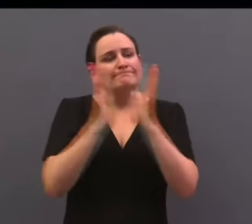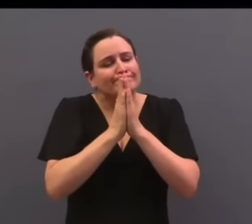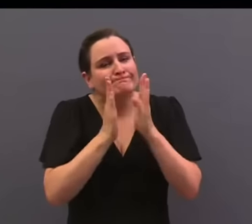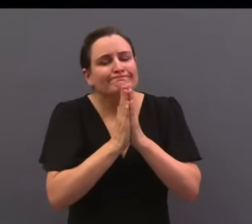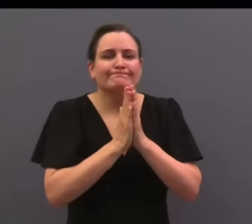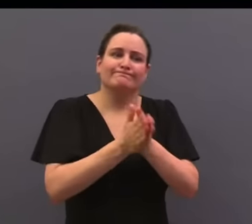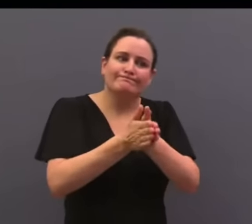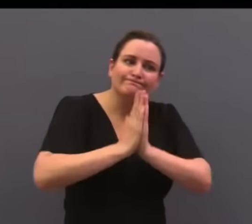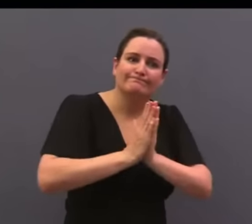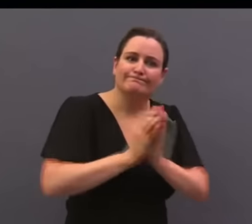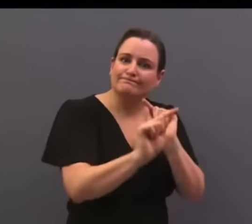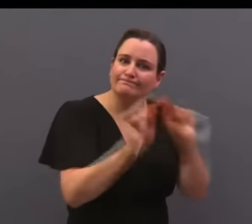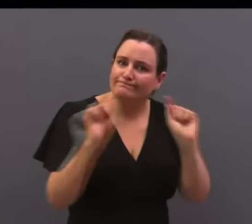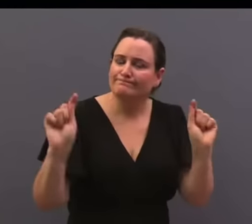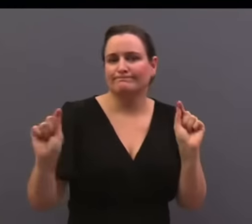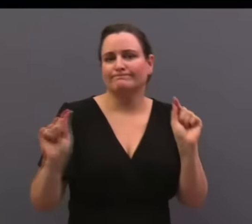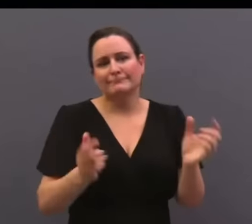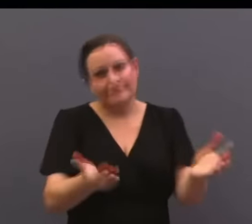register and vote.